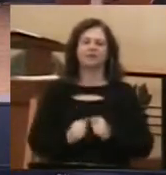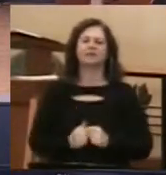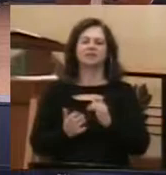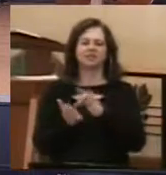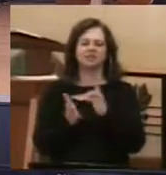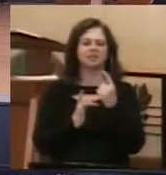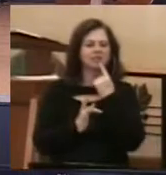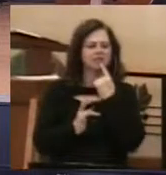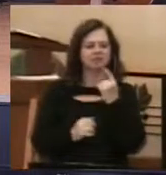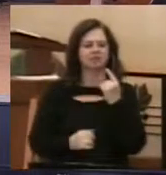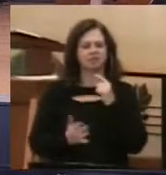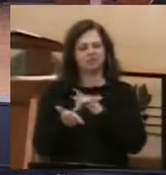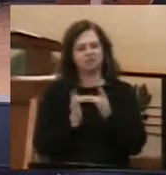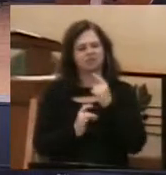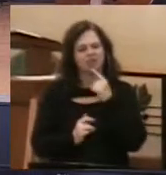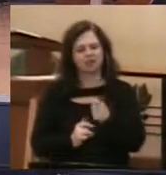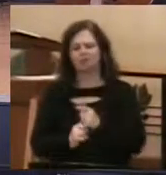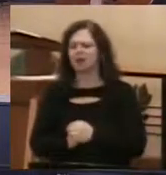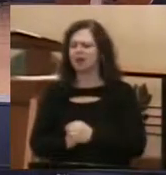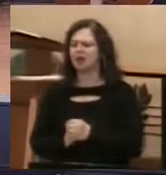and to trust.